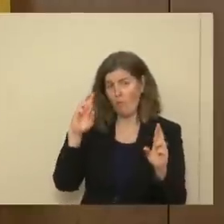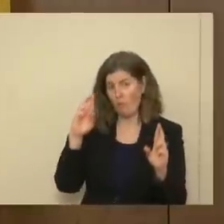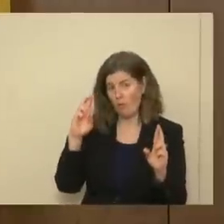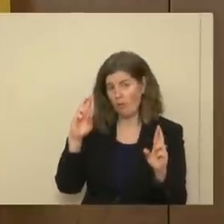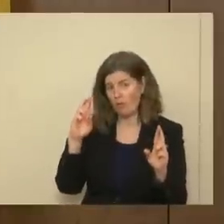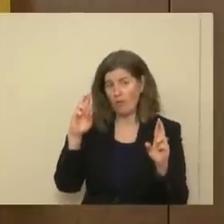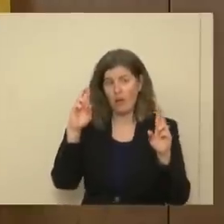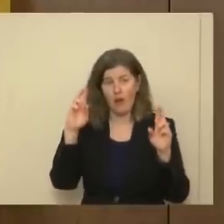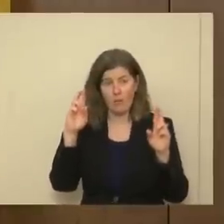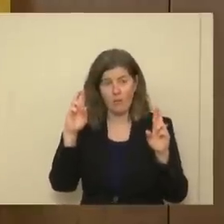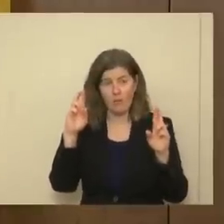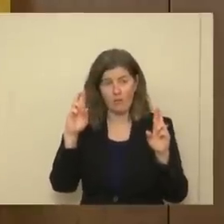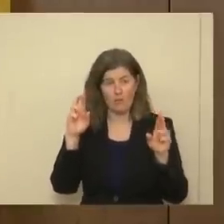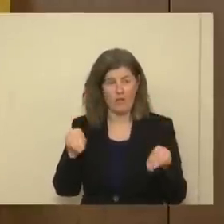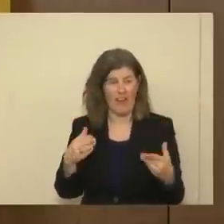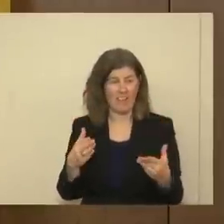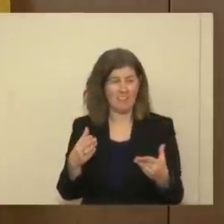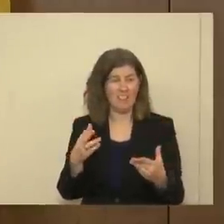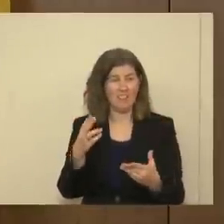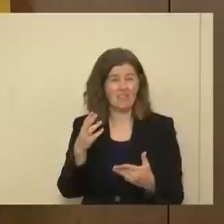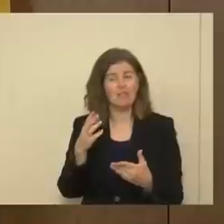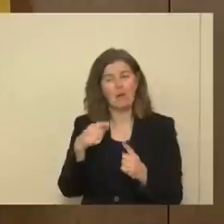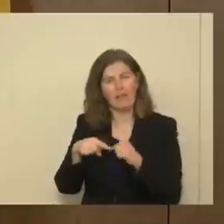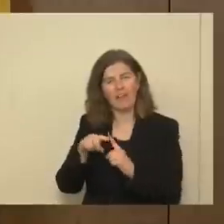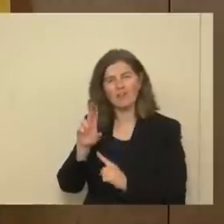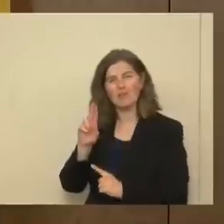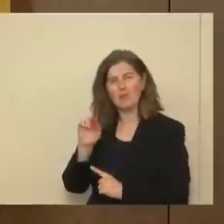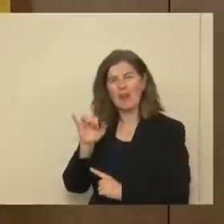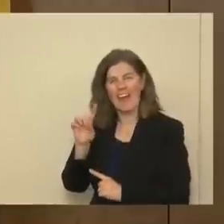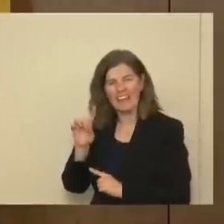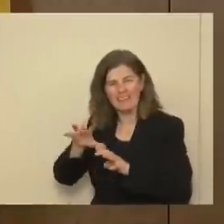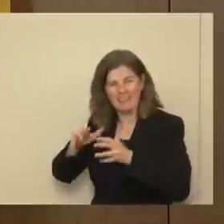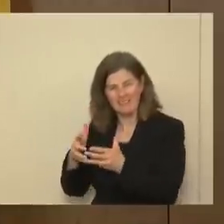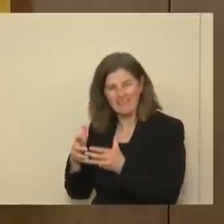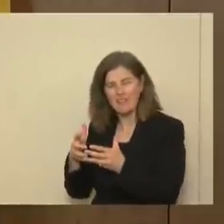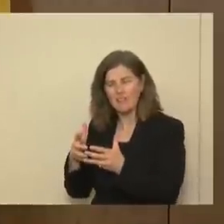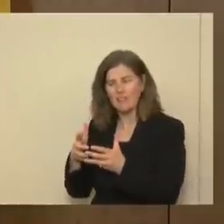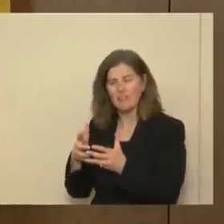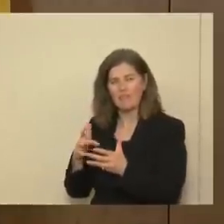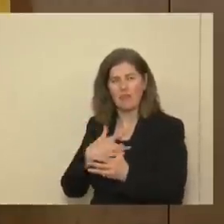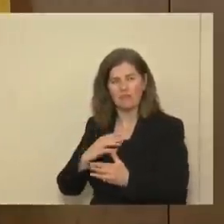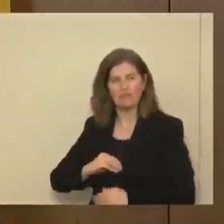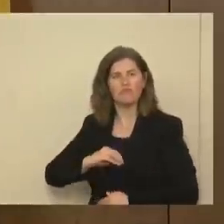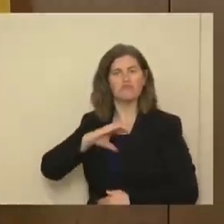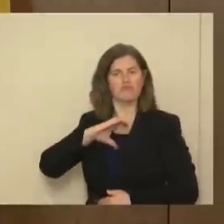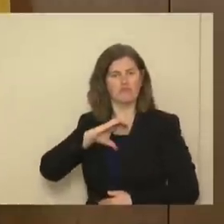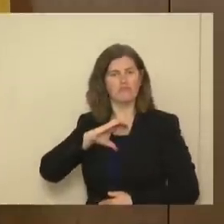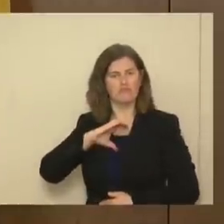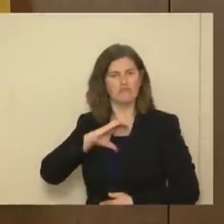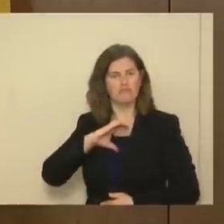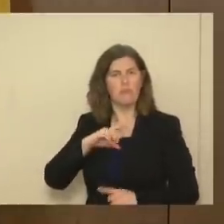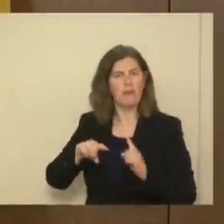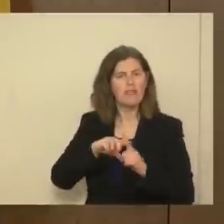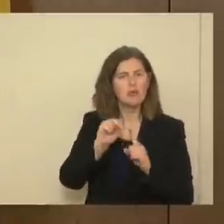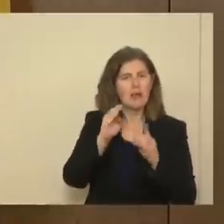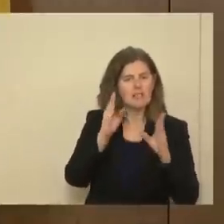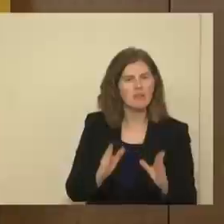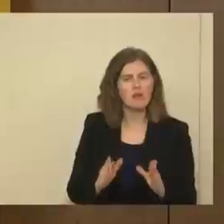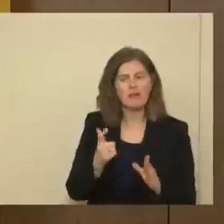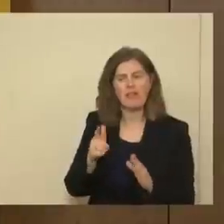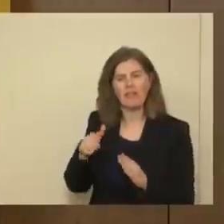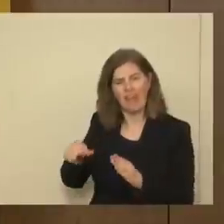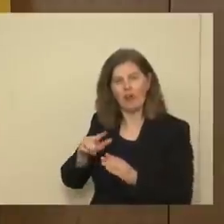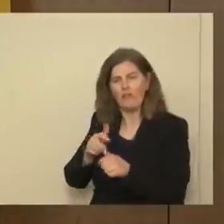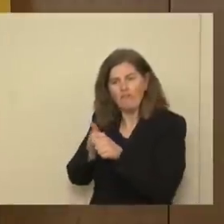And I hope that that gives New Mexicans and United the kind of boost that they are hoping for because they're practicing